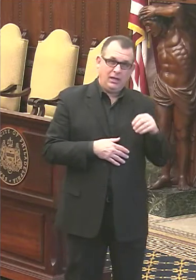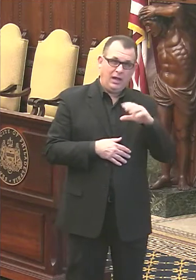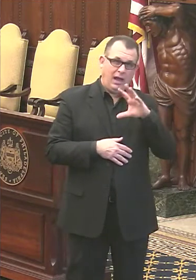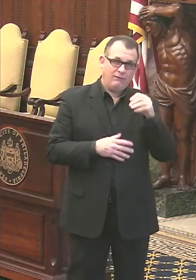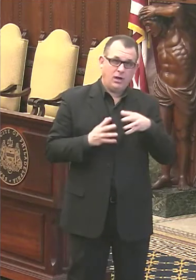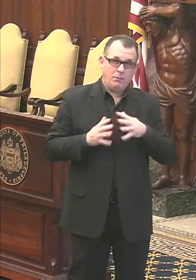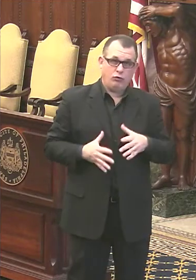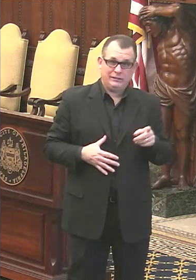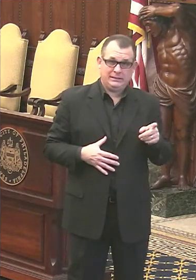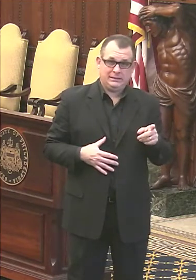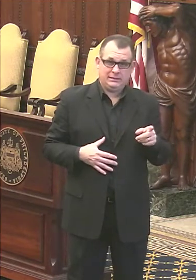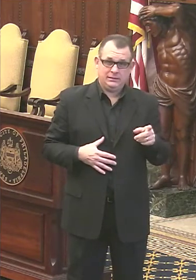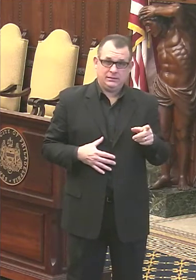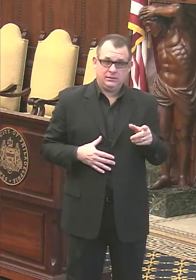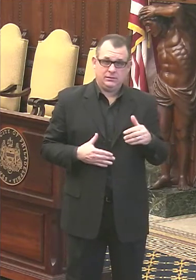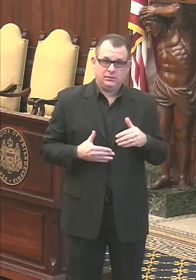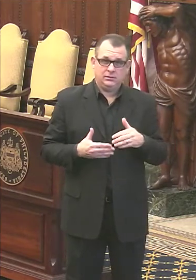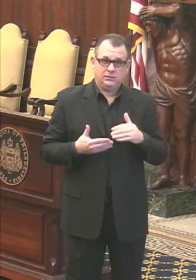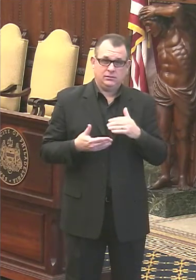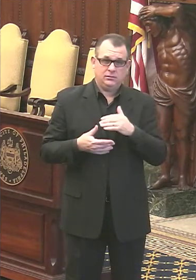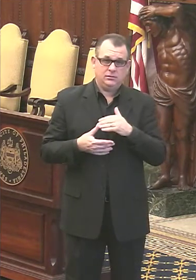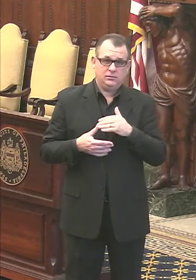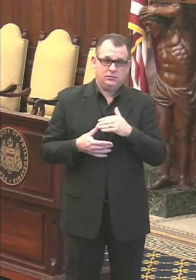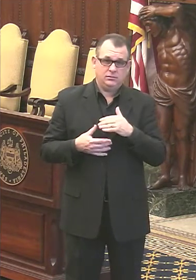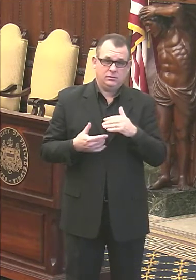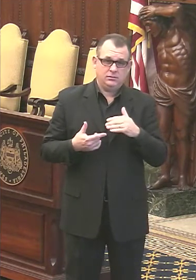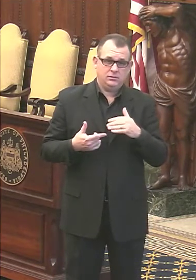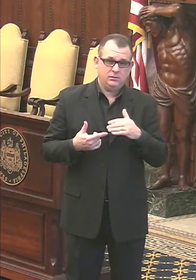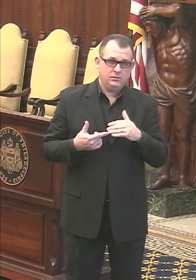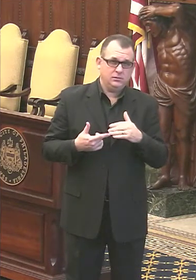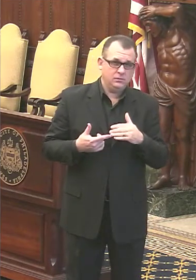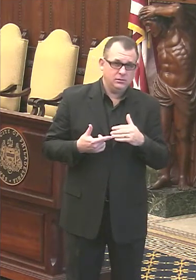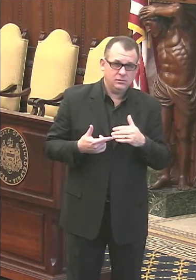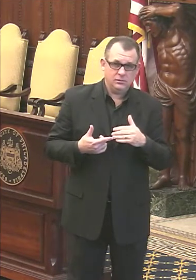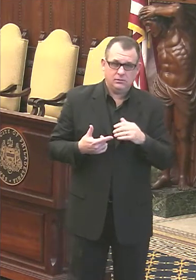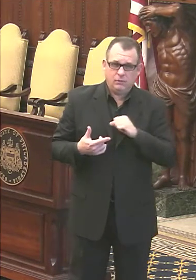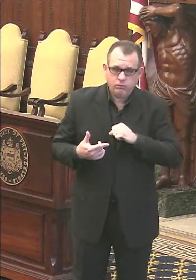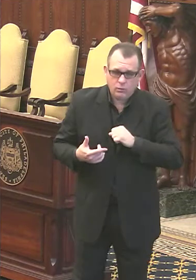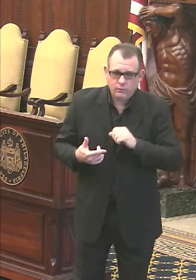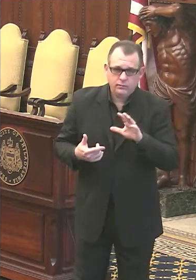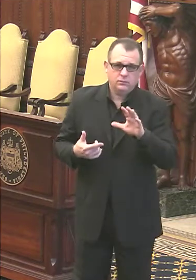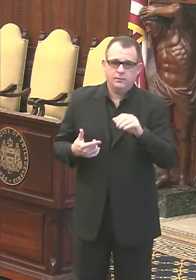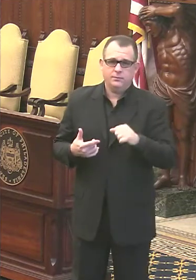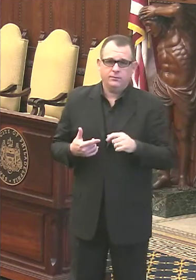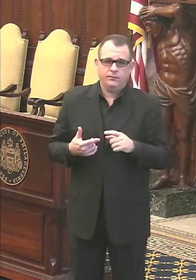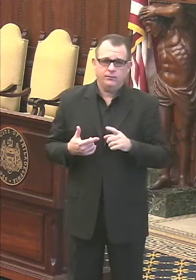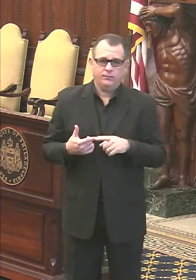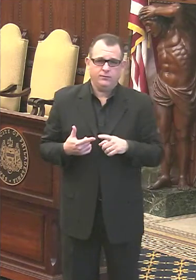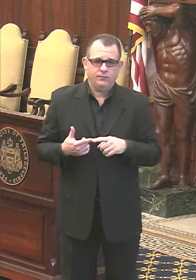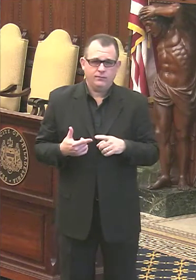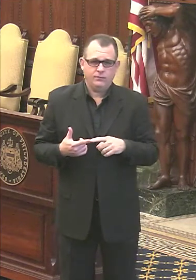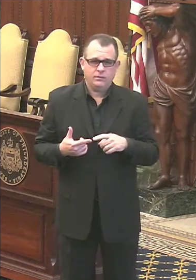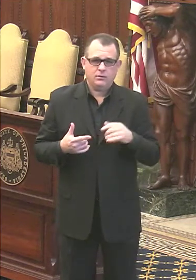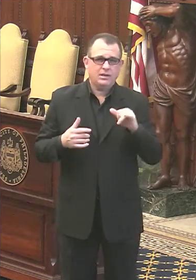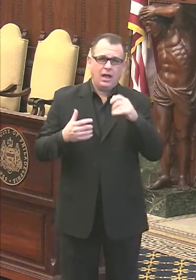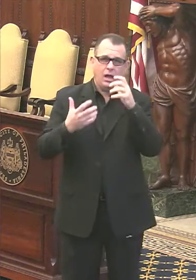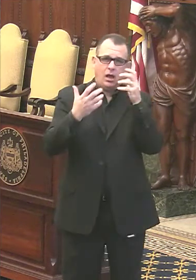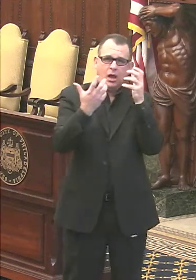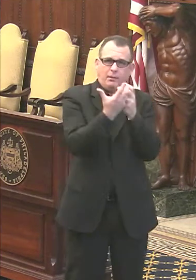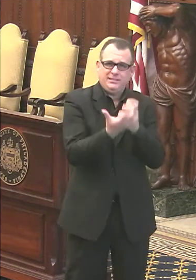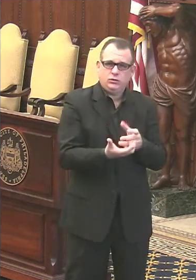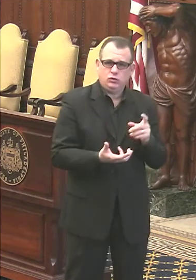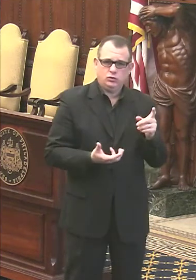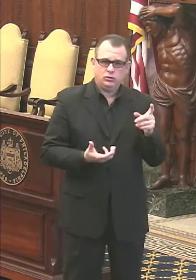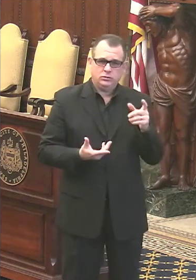said before is definitely too low. Uh, and that's probably caused by a combination of some